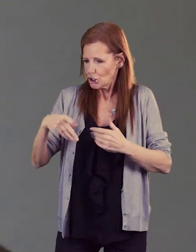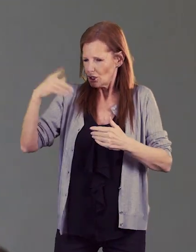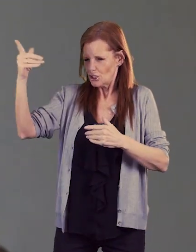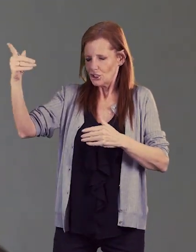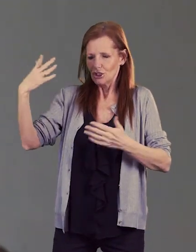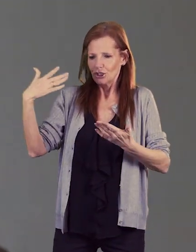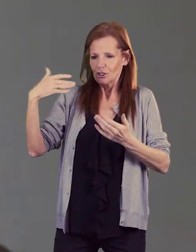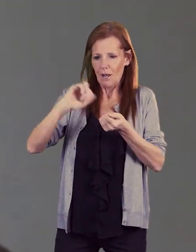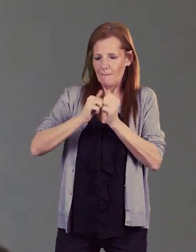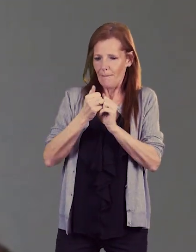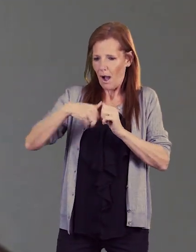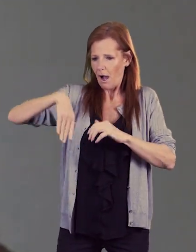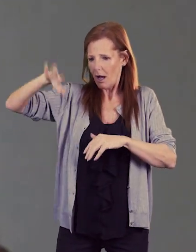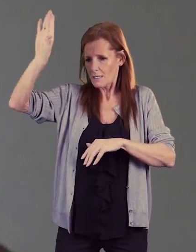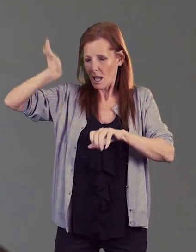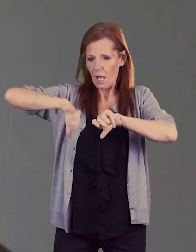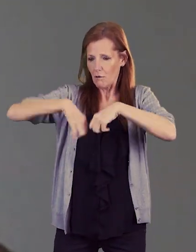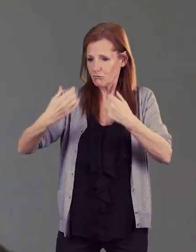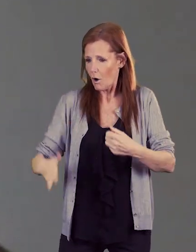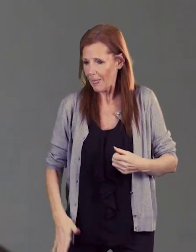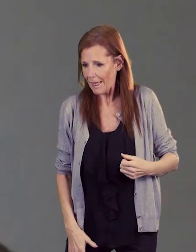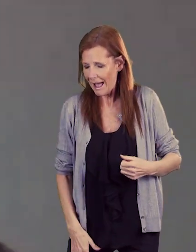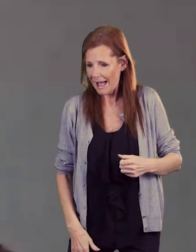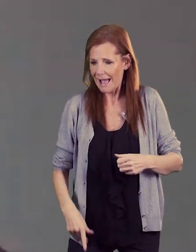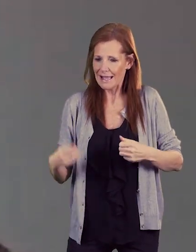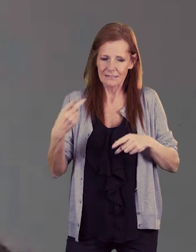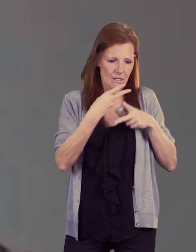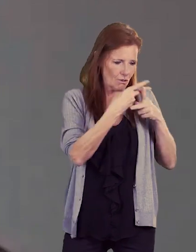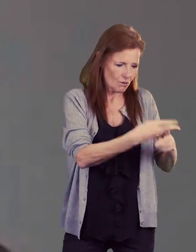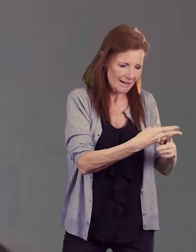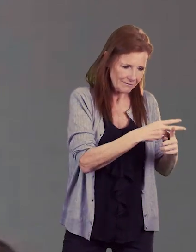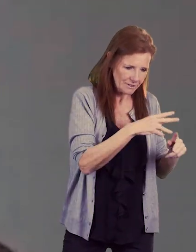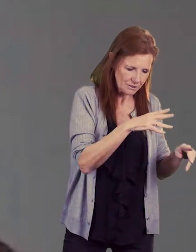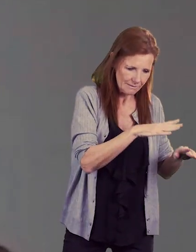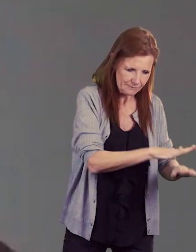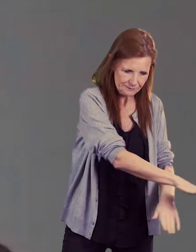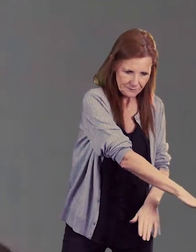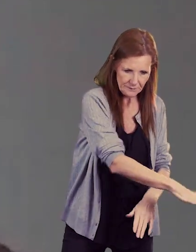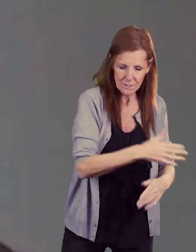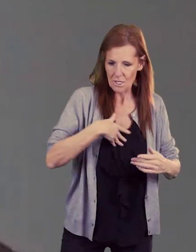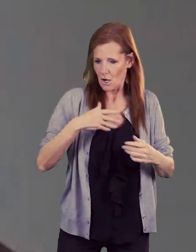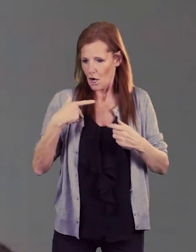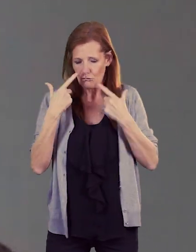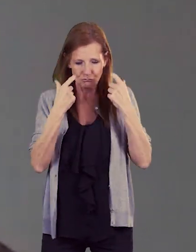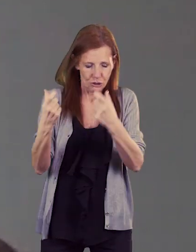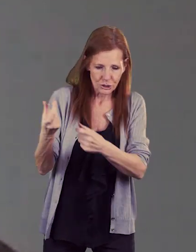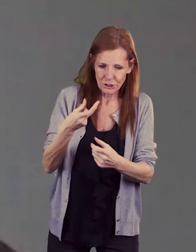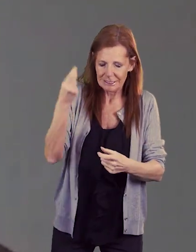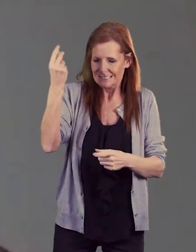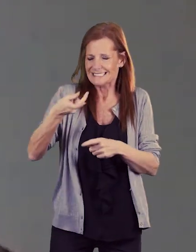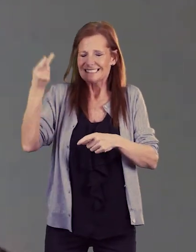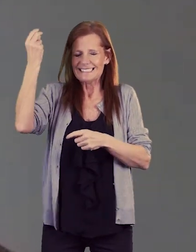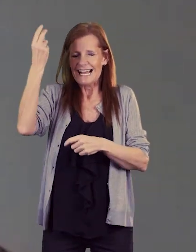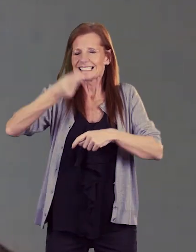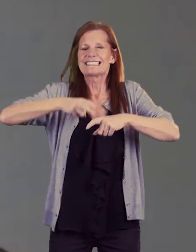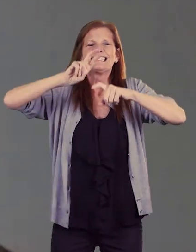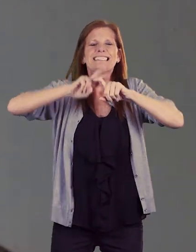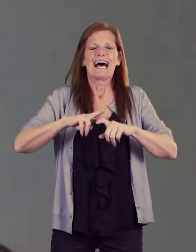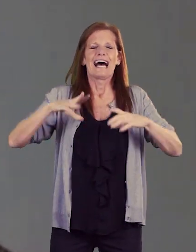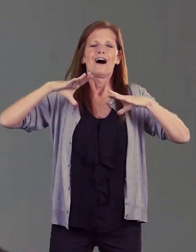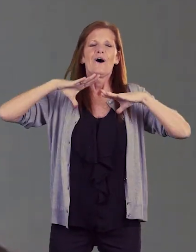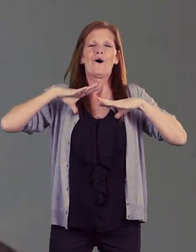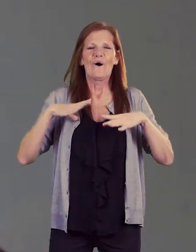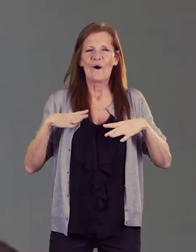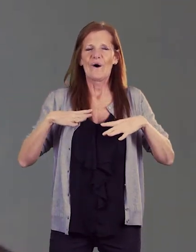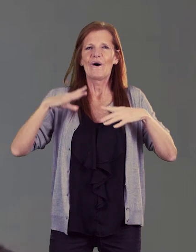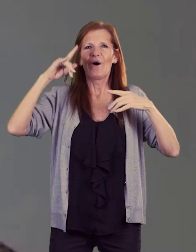half was off work he broke his leg and so he was looking after the little one so I'm rushing to get in the taxi and I'm sat in the taxi I'm on